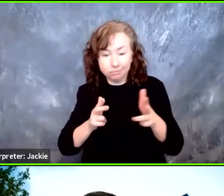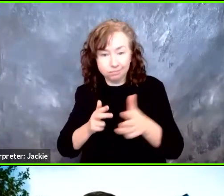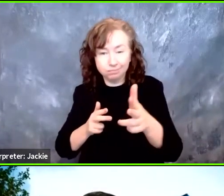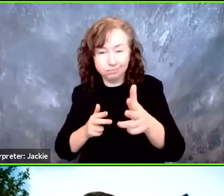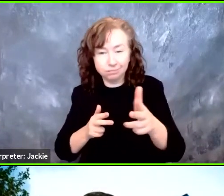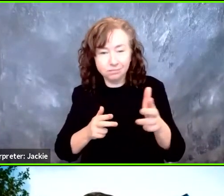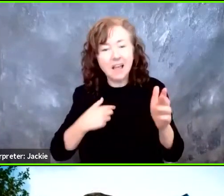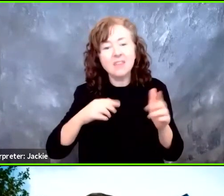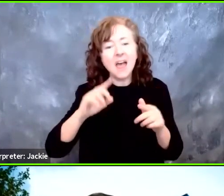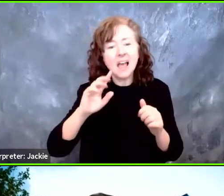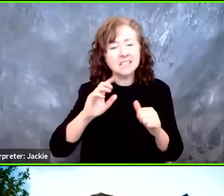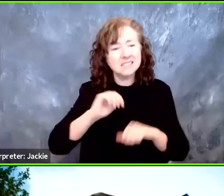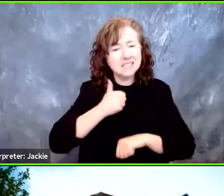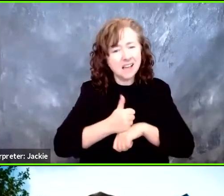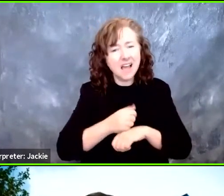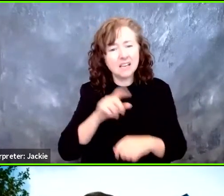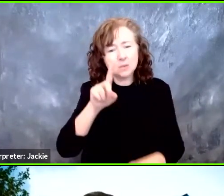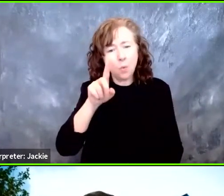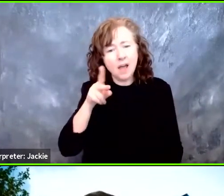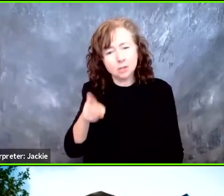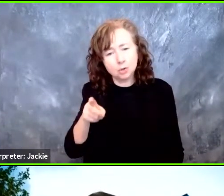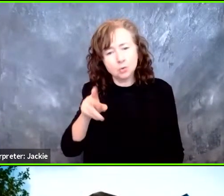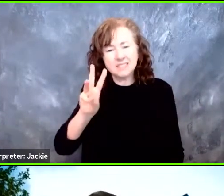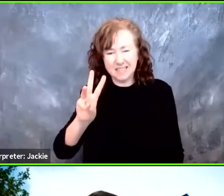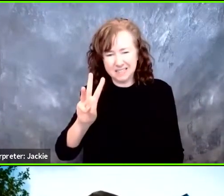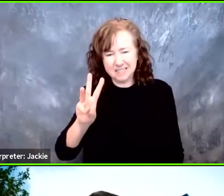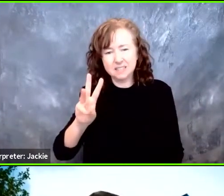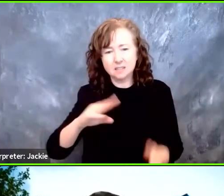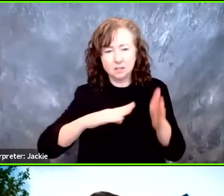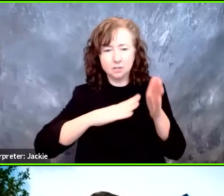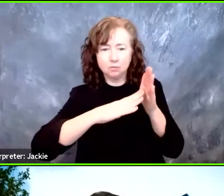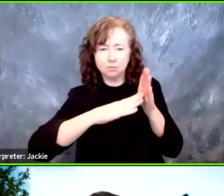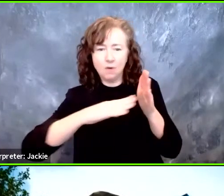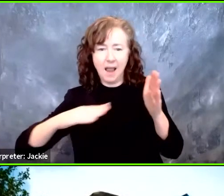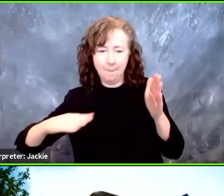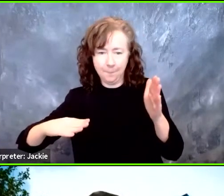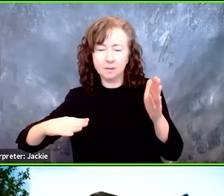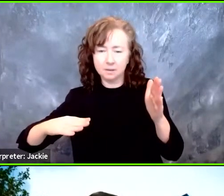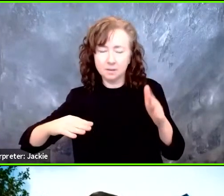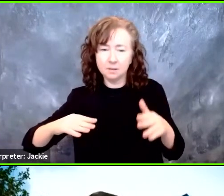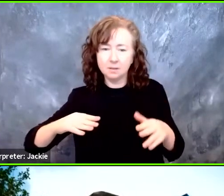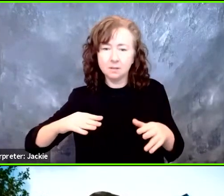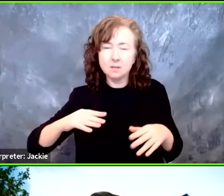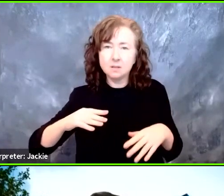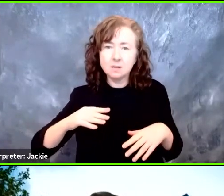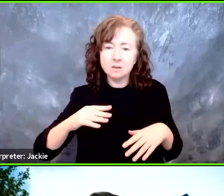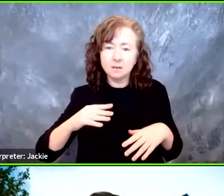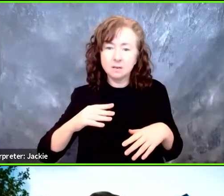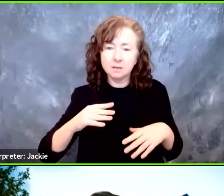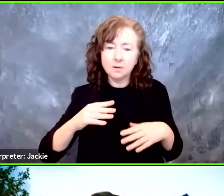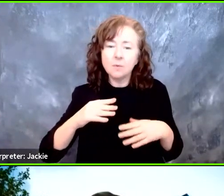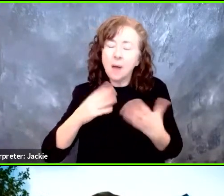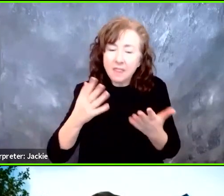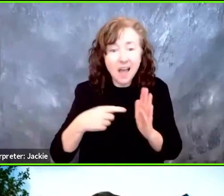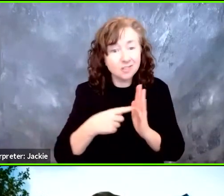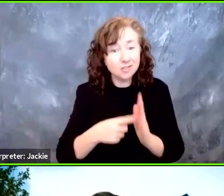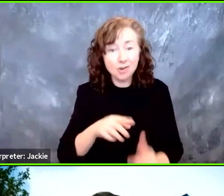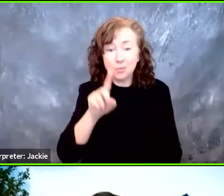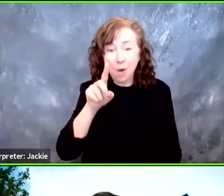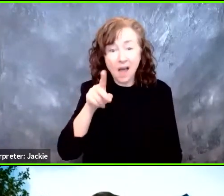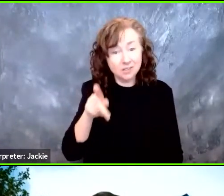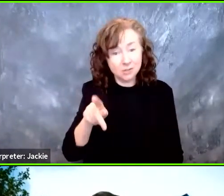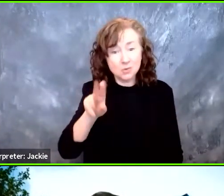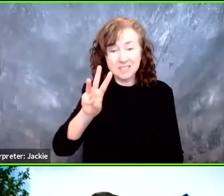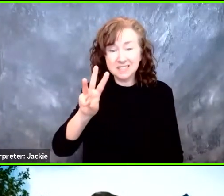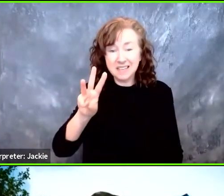slope ramp, but it probably just does show that, you know, one to six still isn't